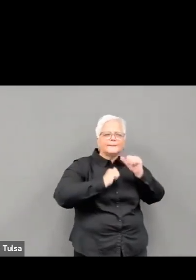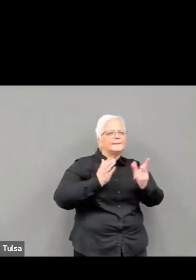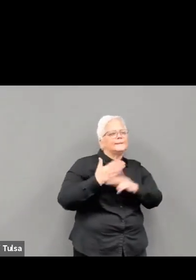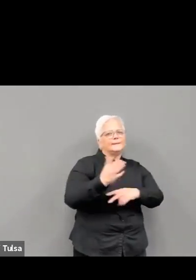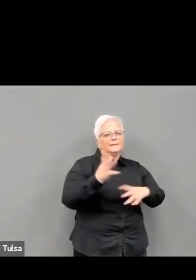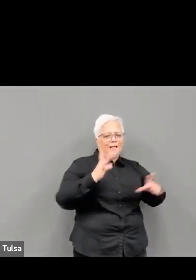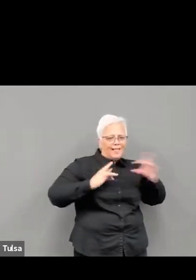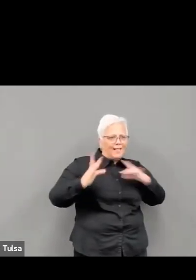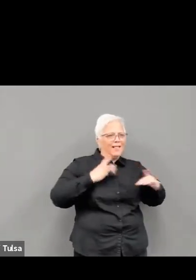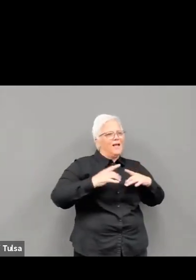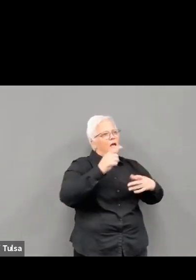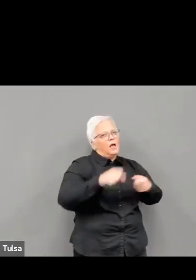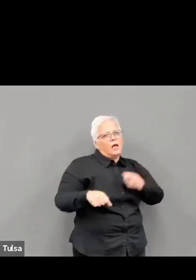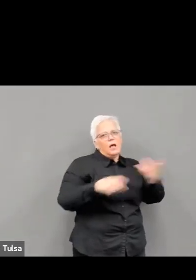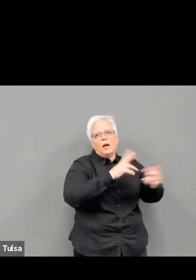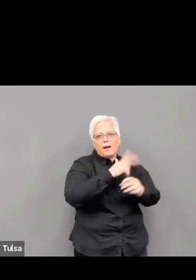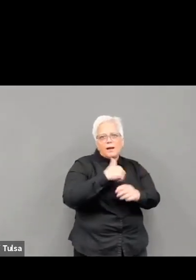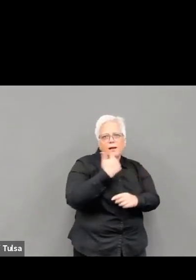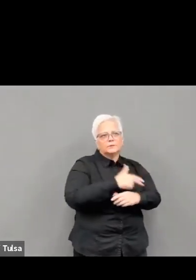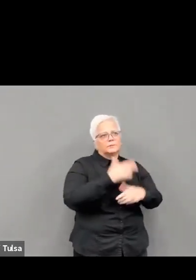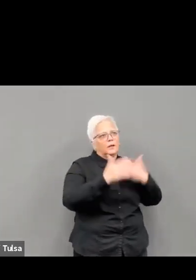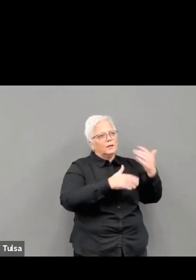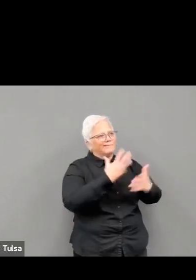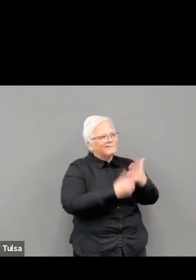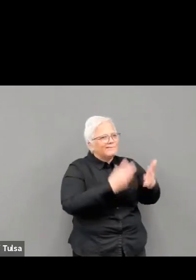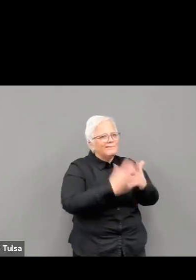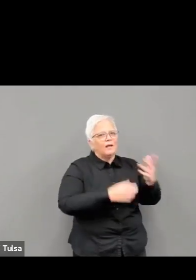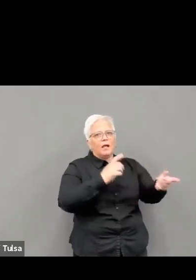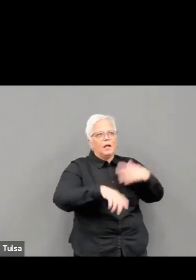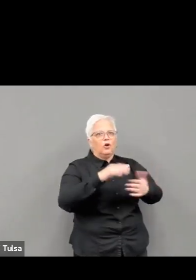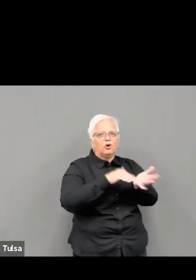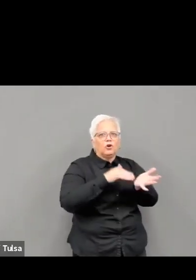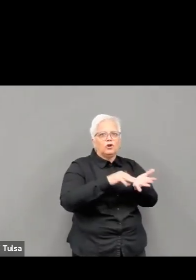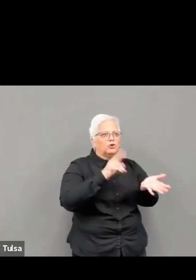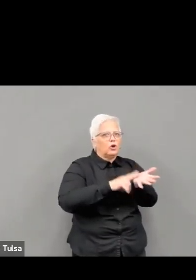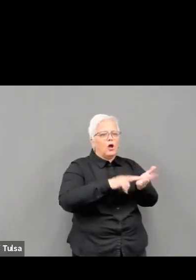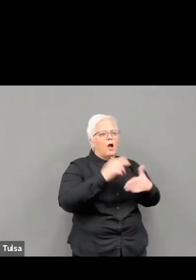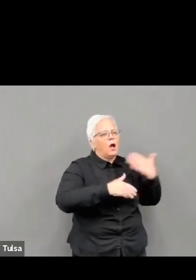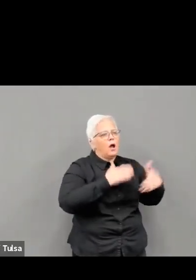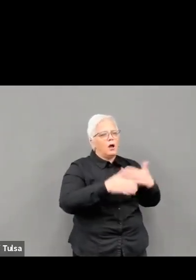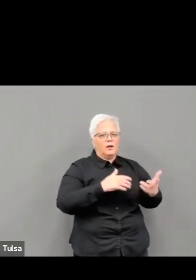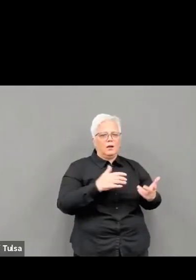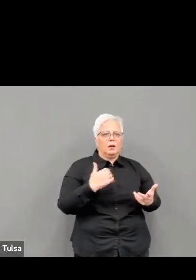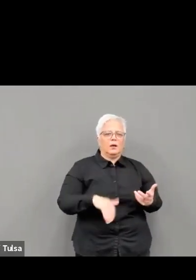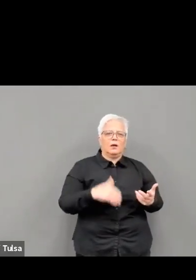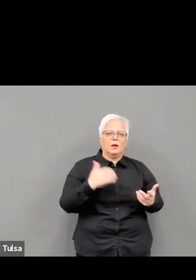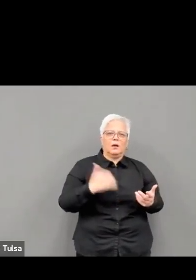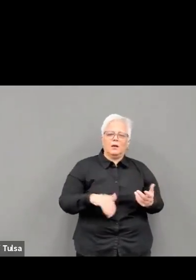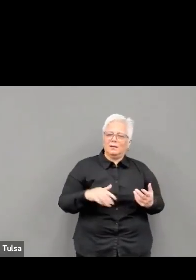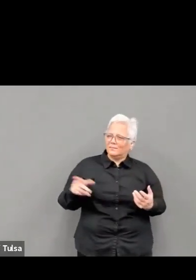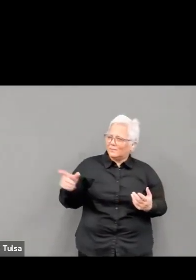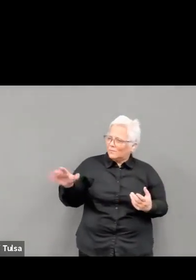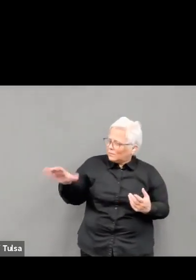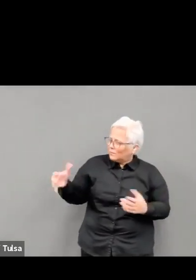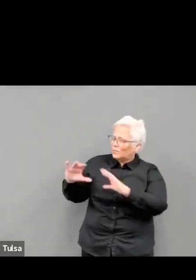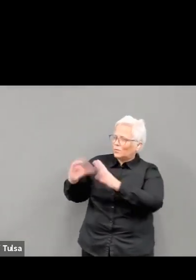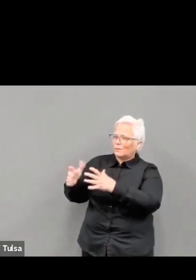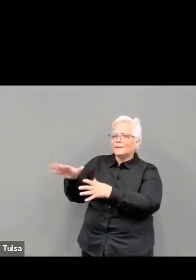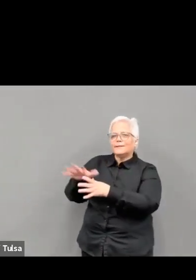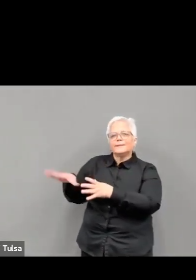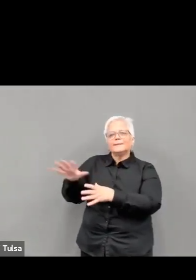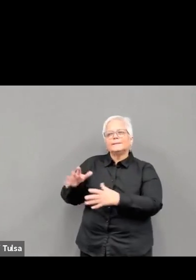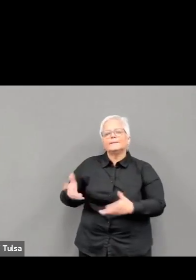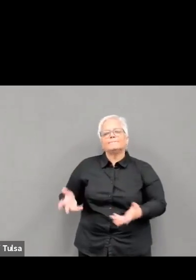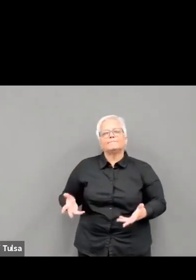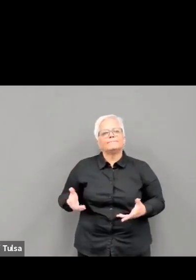compassion you've shared with families following our loss, and the numerous lives you've saved, we are all in your